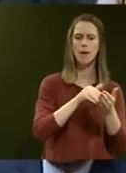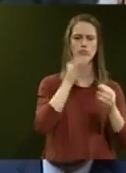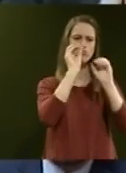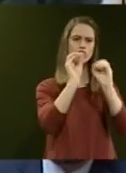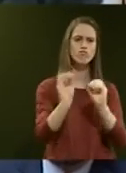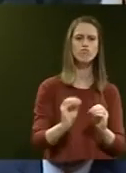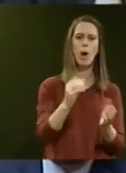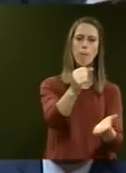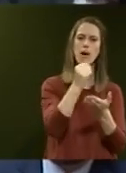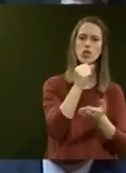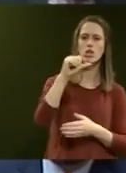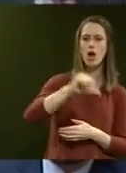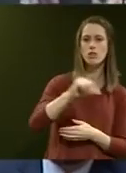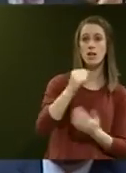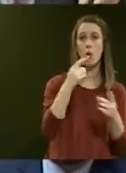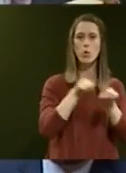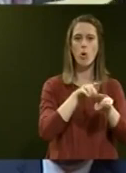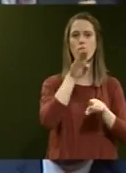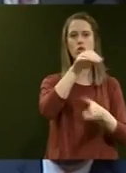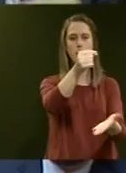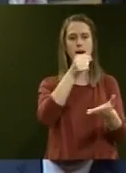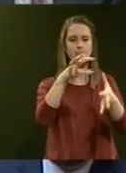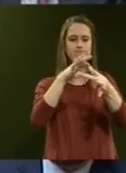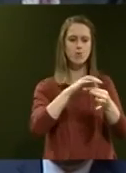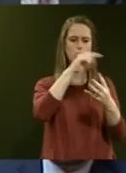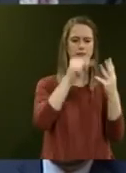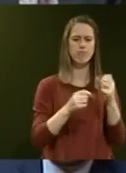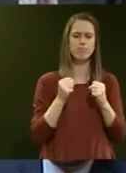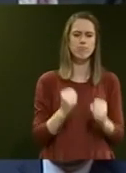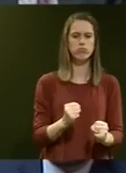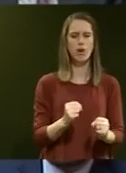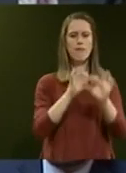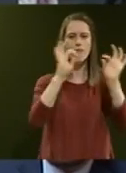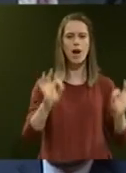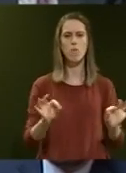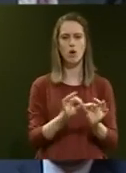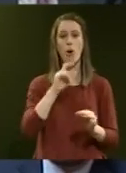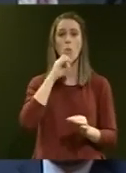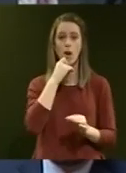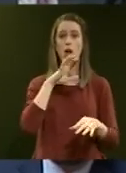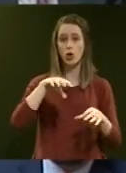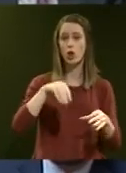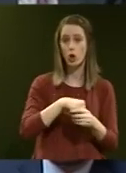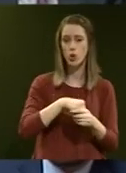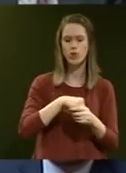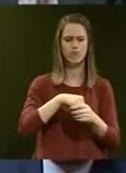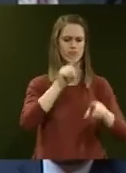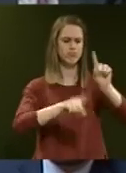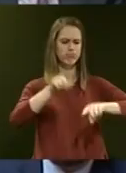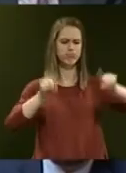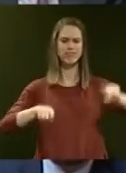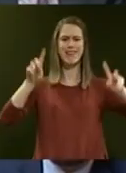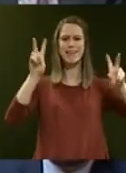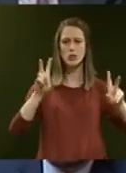put together Budget 19 and future budgets on the basis of a rigorous framework that will include a wide range of